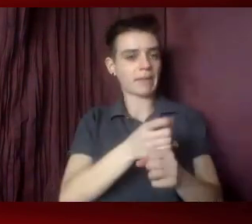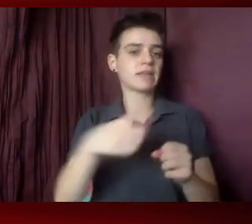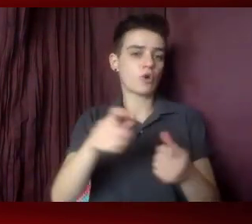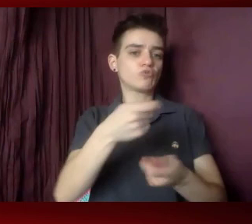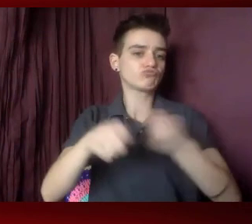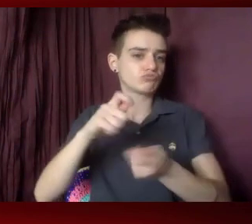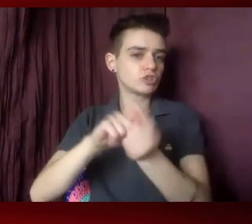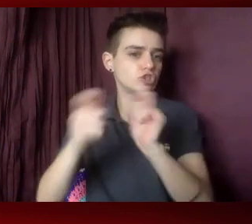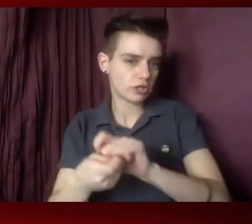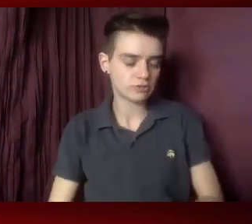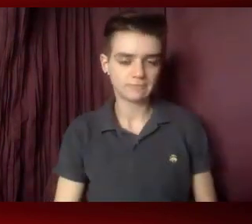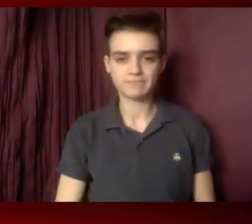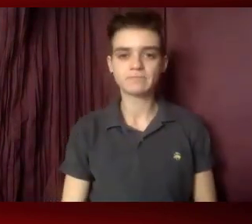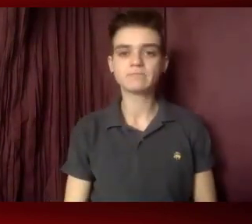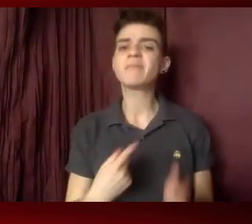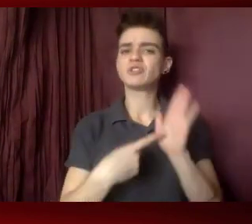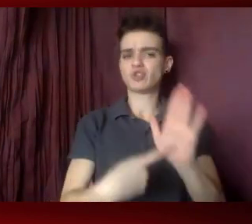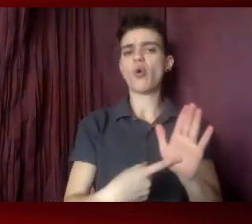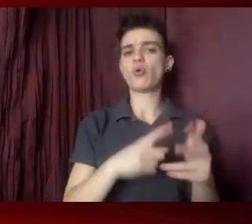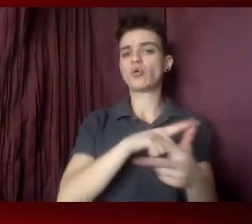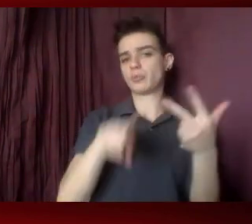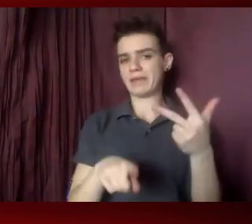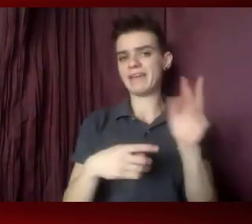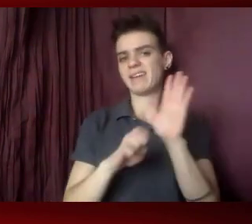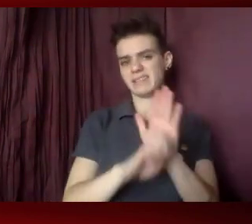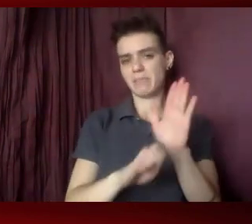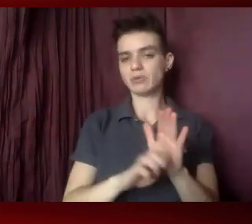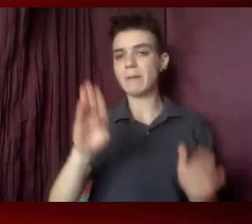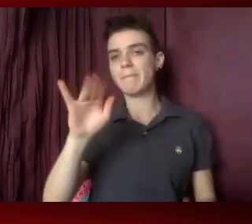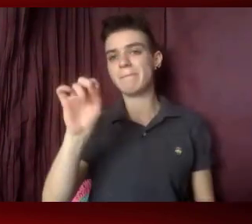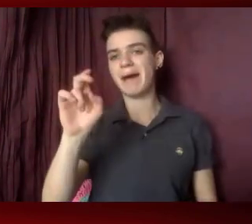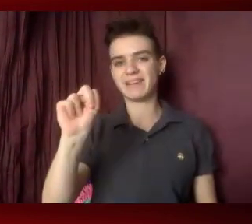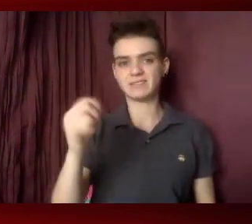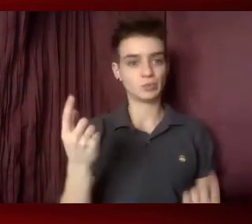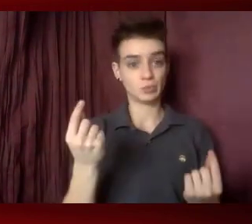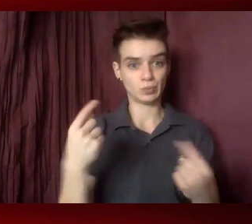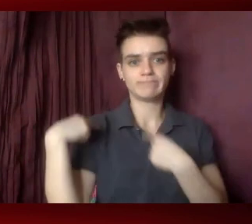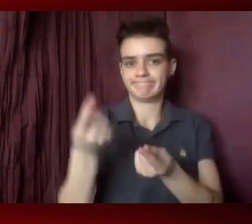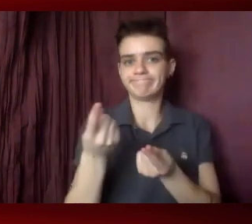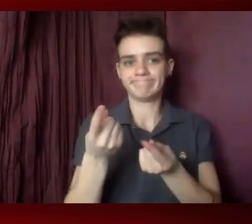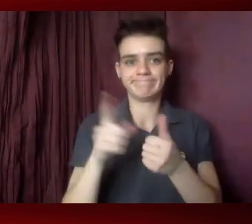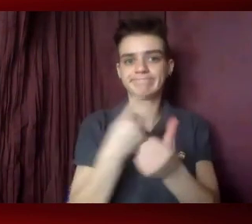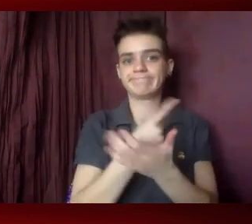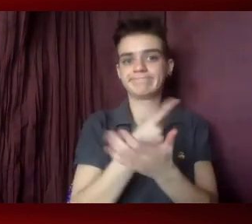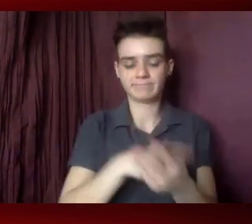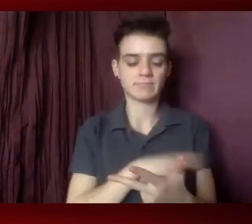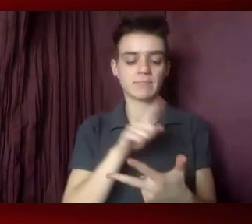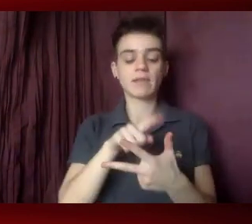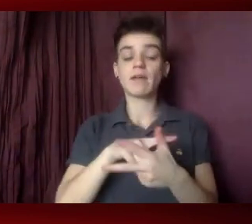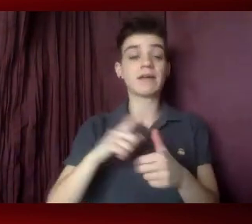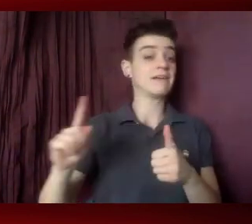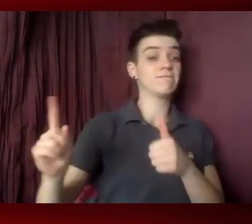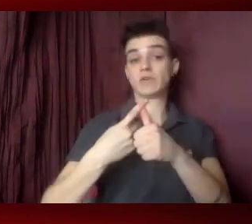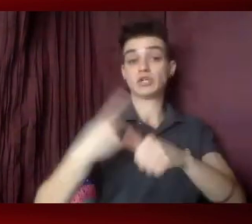to highlight three examples of what the Biden-Harris administration has done just in about the first week of office. So first, on day one,